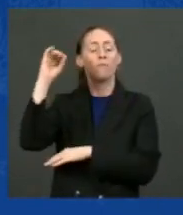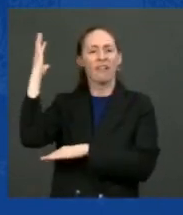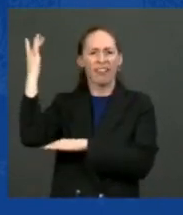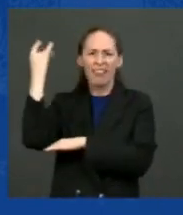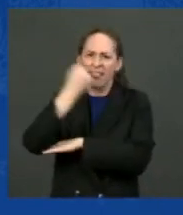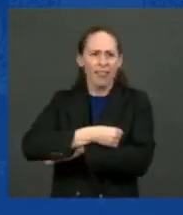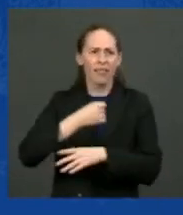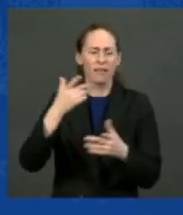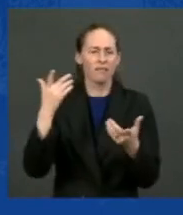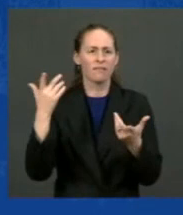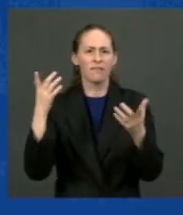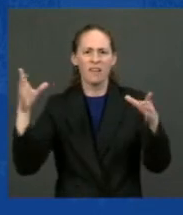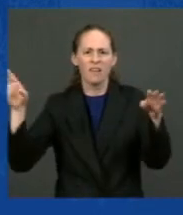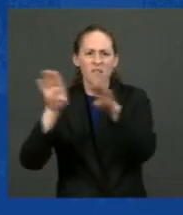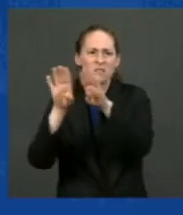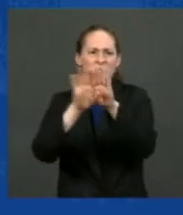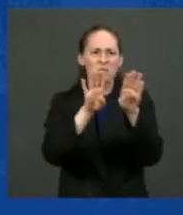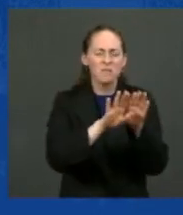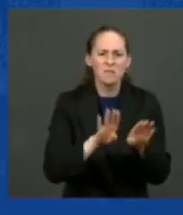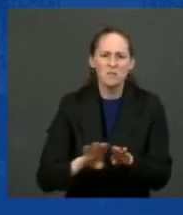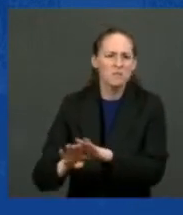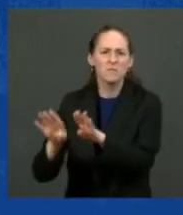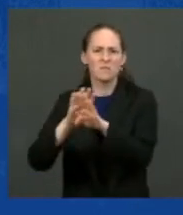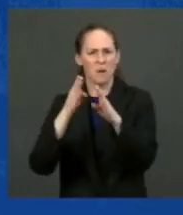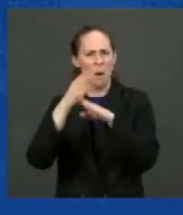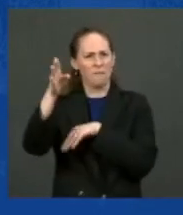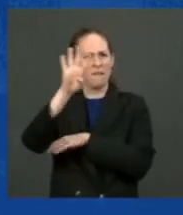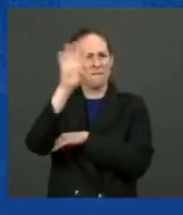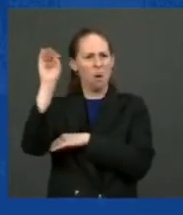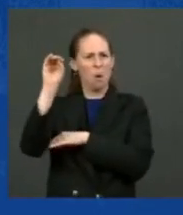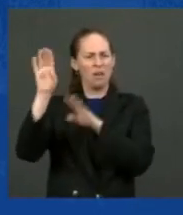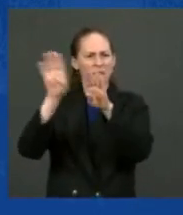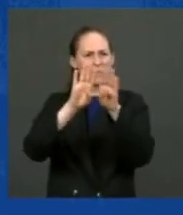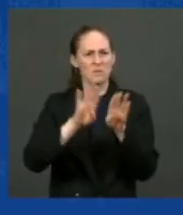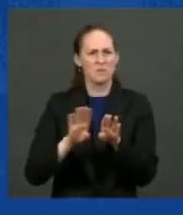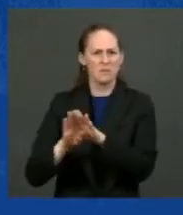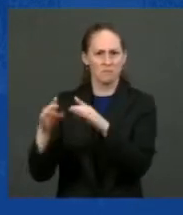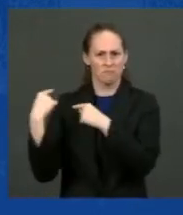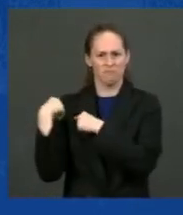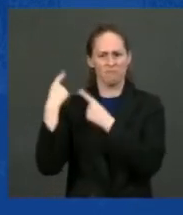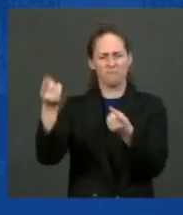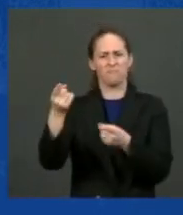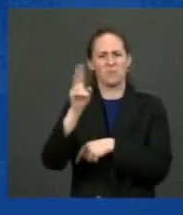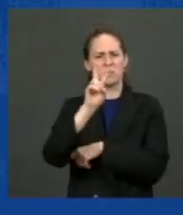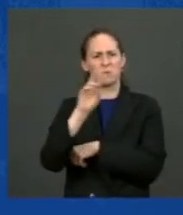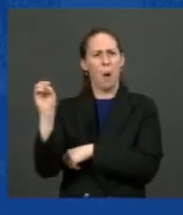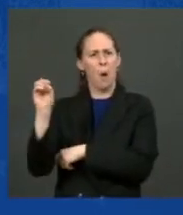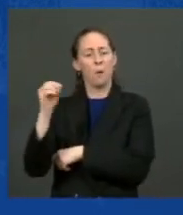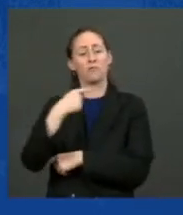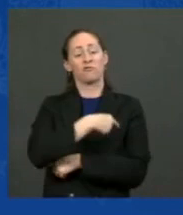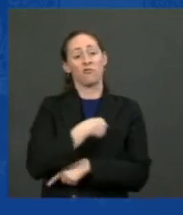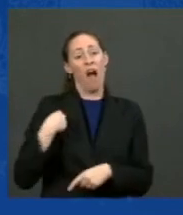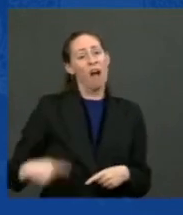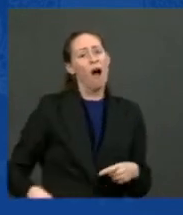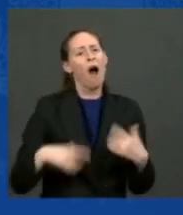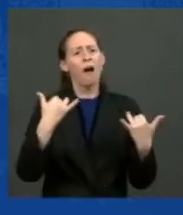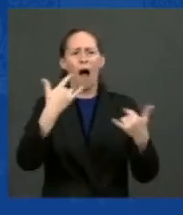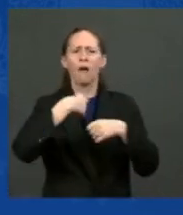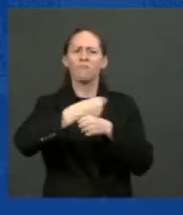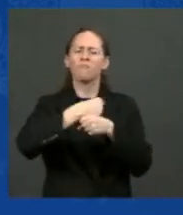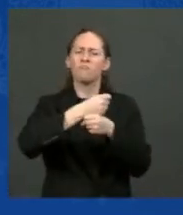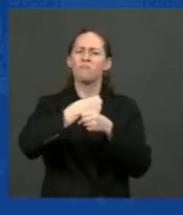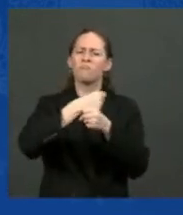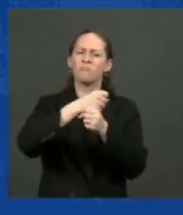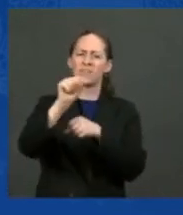40 percent since the year 2000. China now produces more steel in one month than